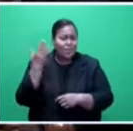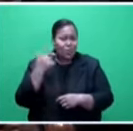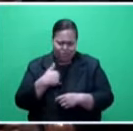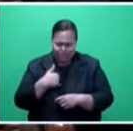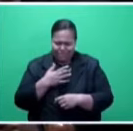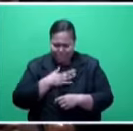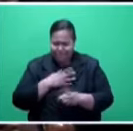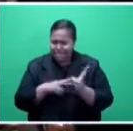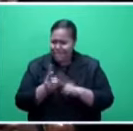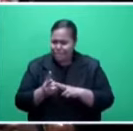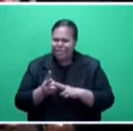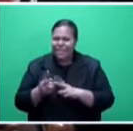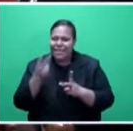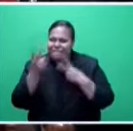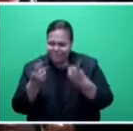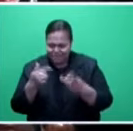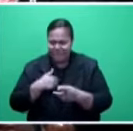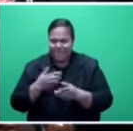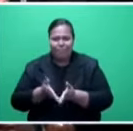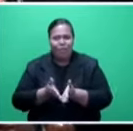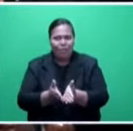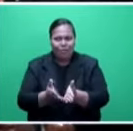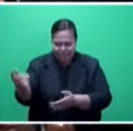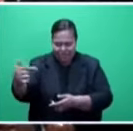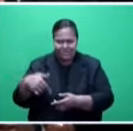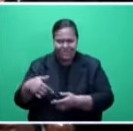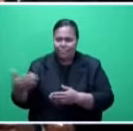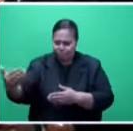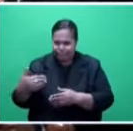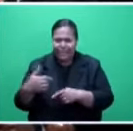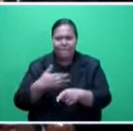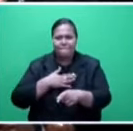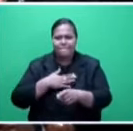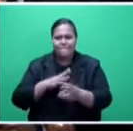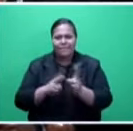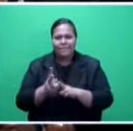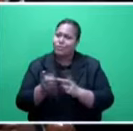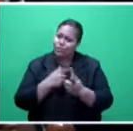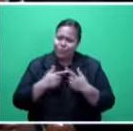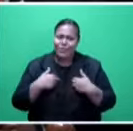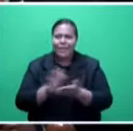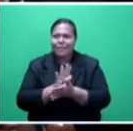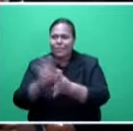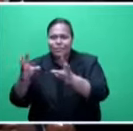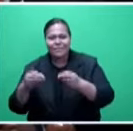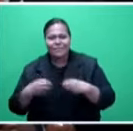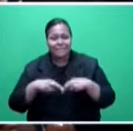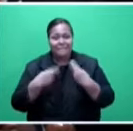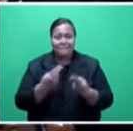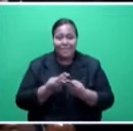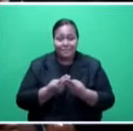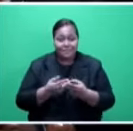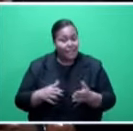the barge, the MV Unilangi, carrying cyclone relief items that were gratefully received by many families. I